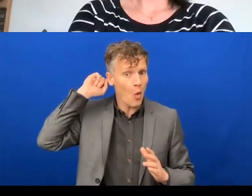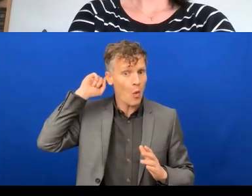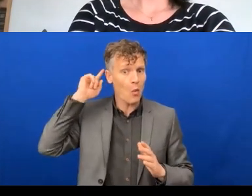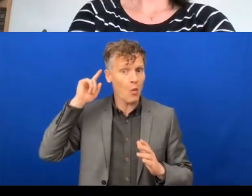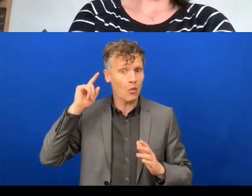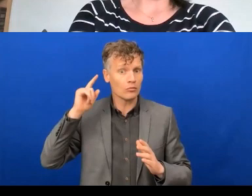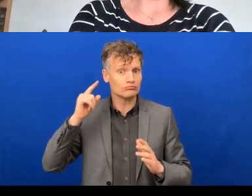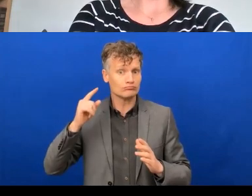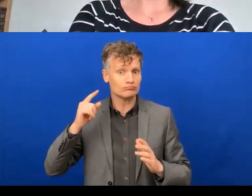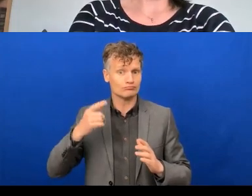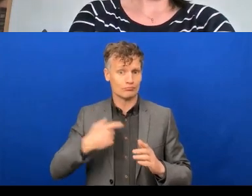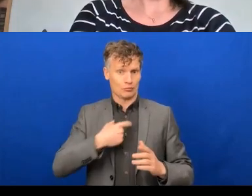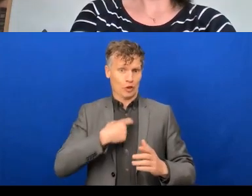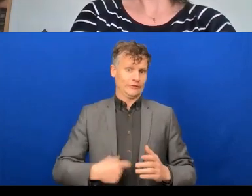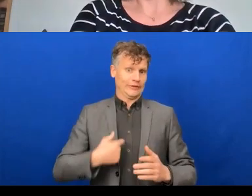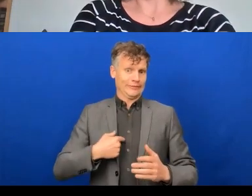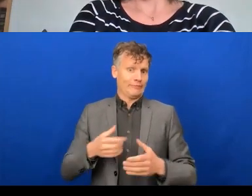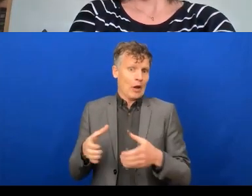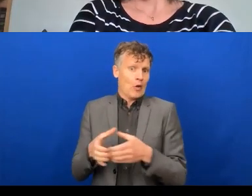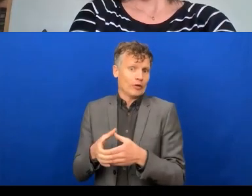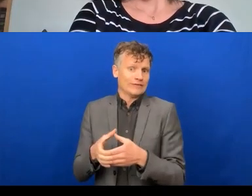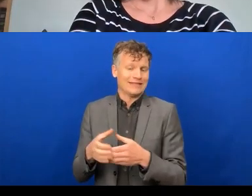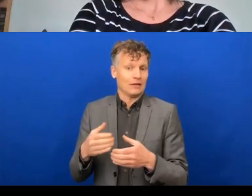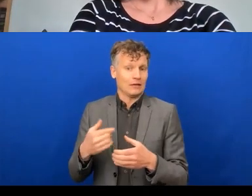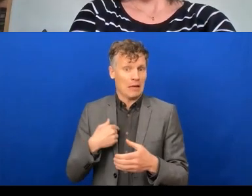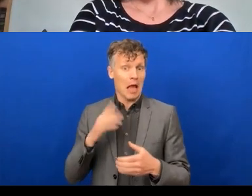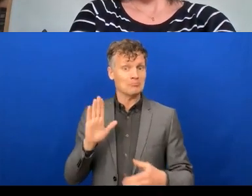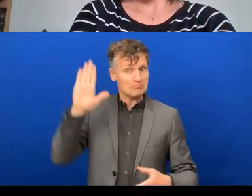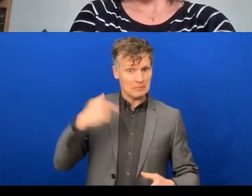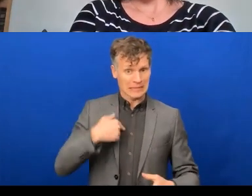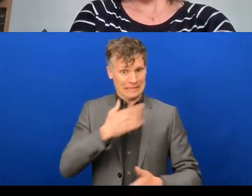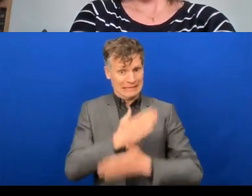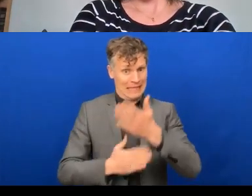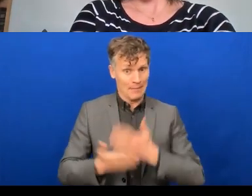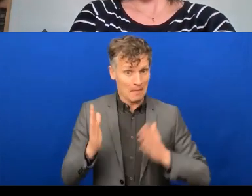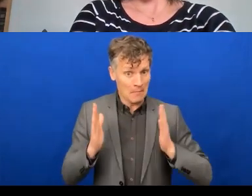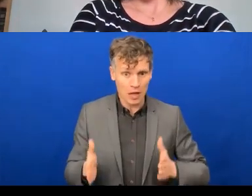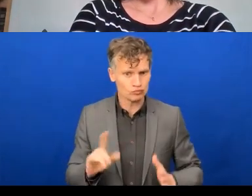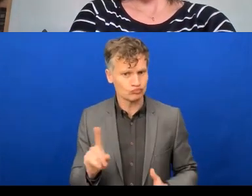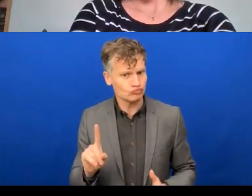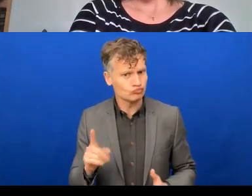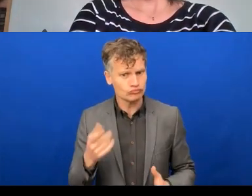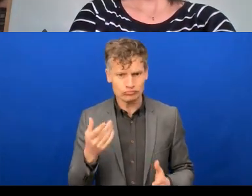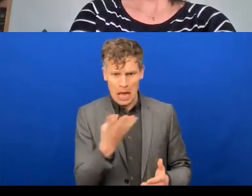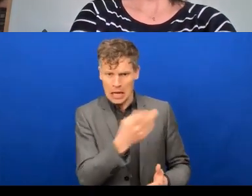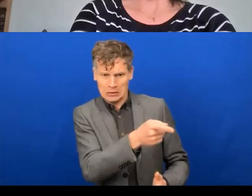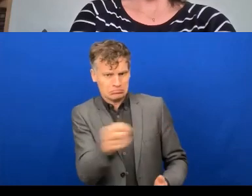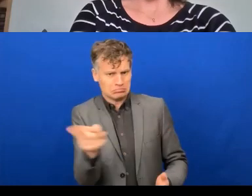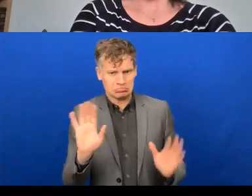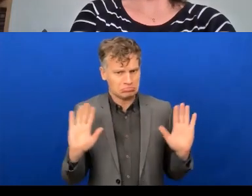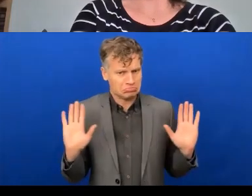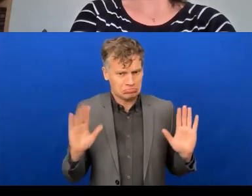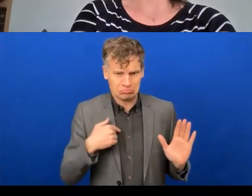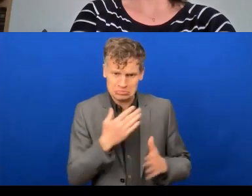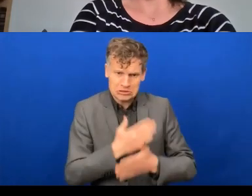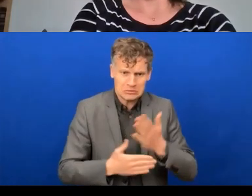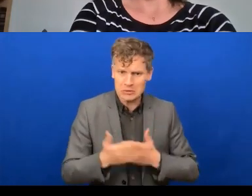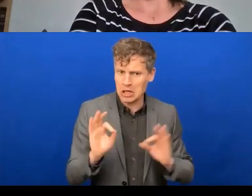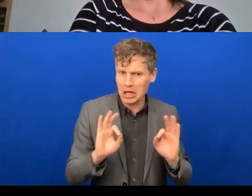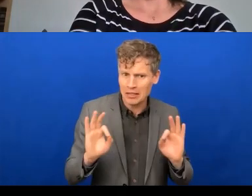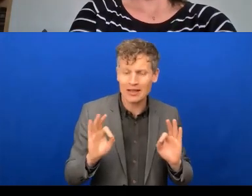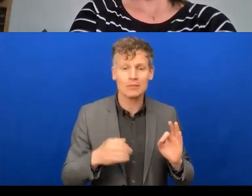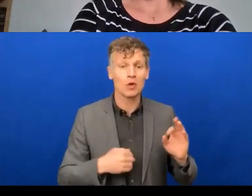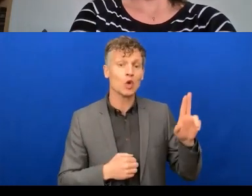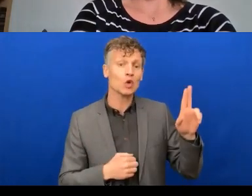characteristics that protect you under things that in under the Equality Act in the UK and under similar legislation in other countries